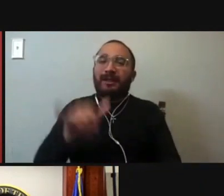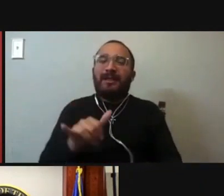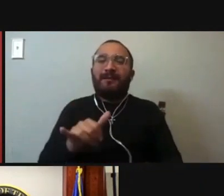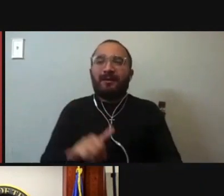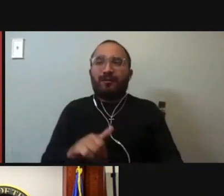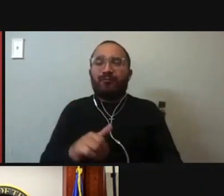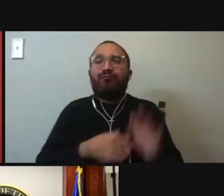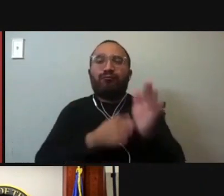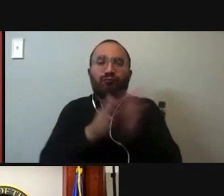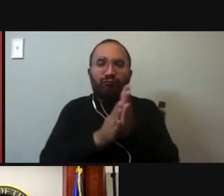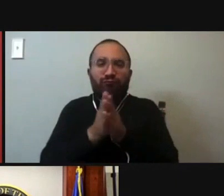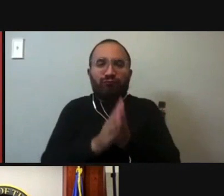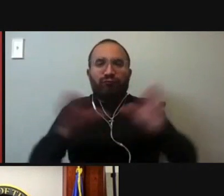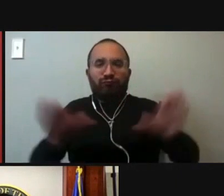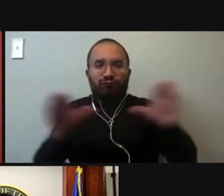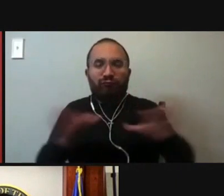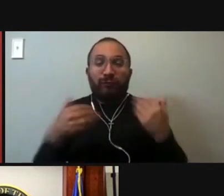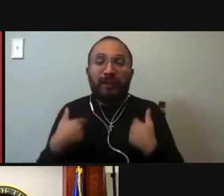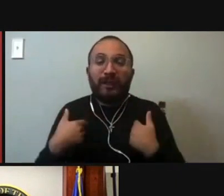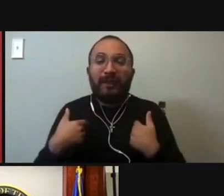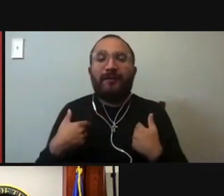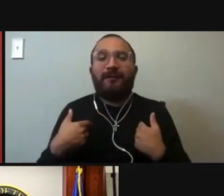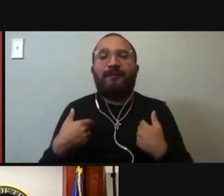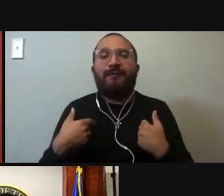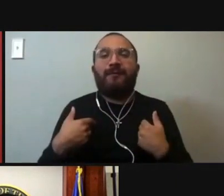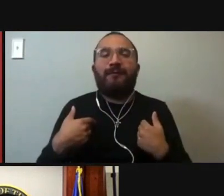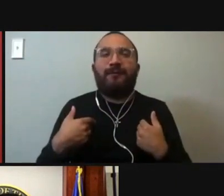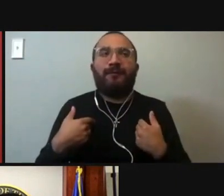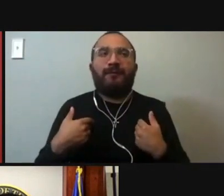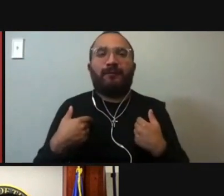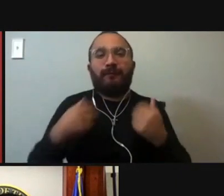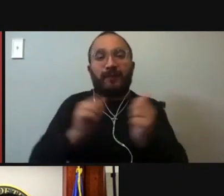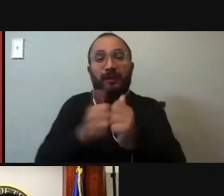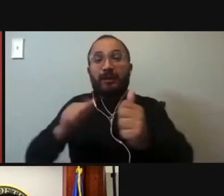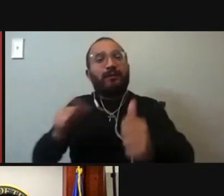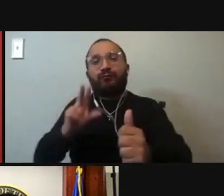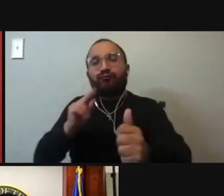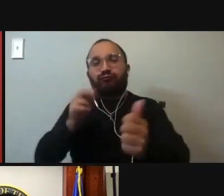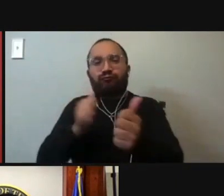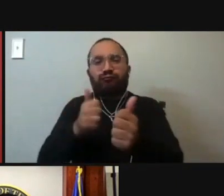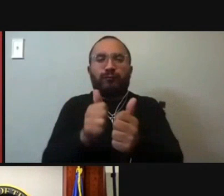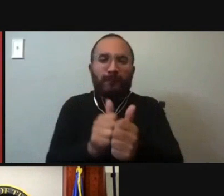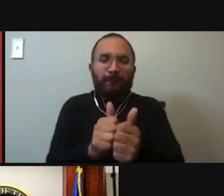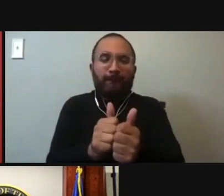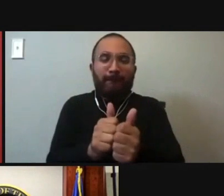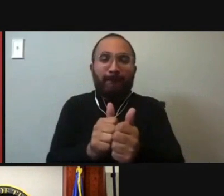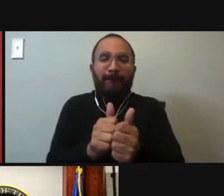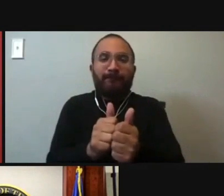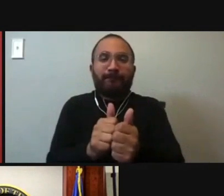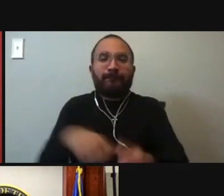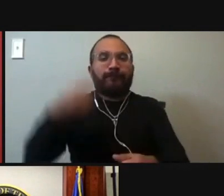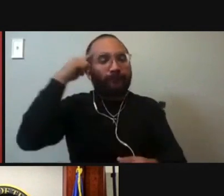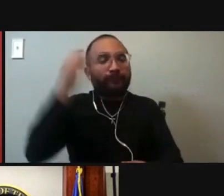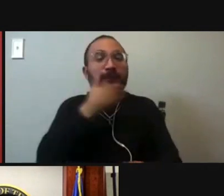And I think it's too far from the concerns of everyday Texans, particularly now. But I think it's a